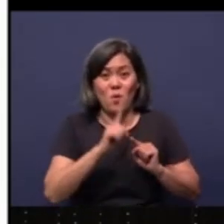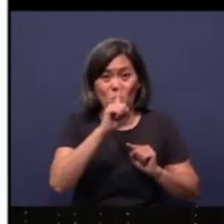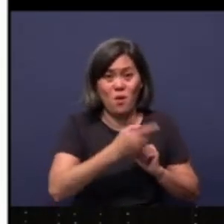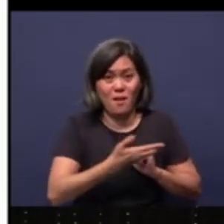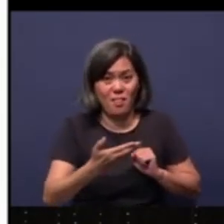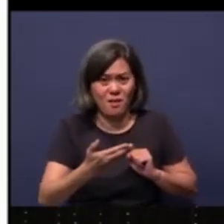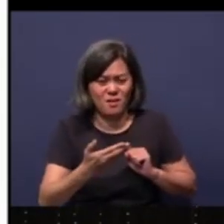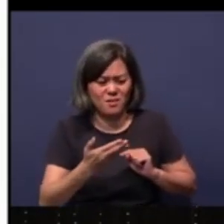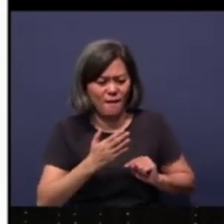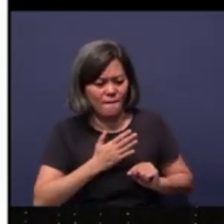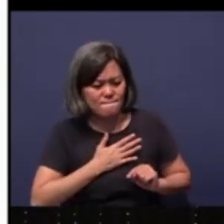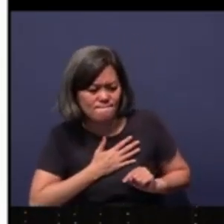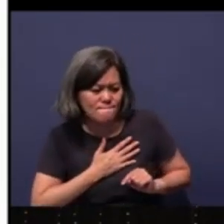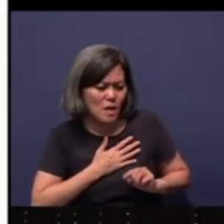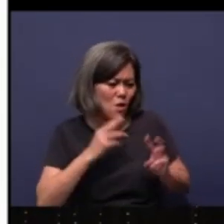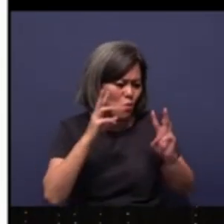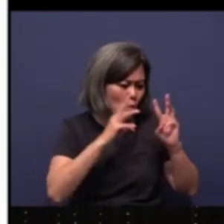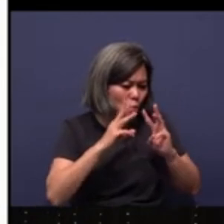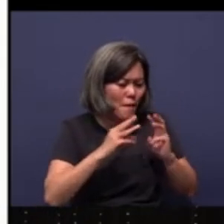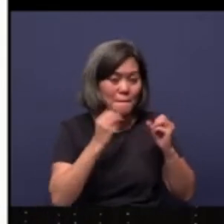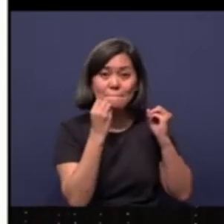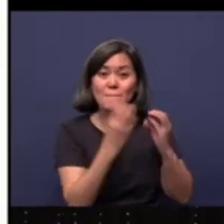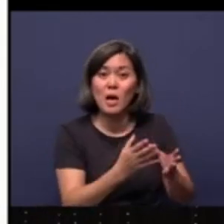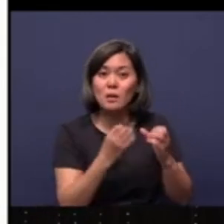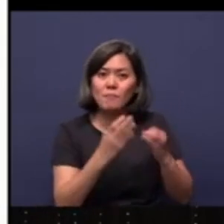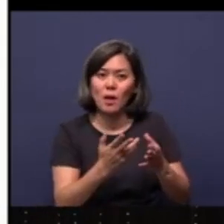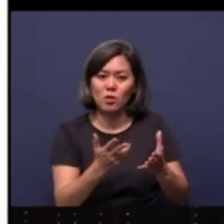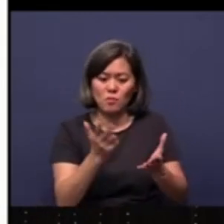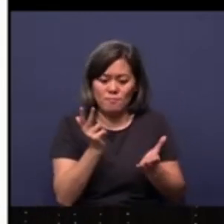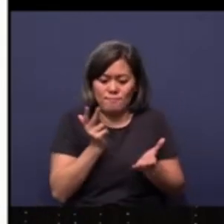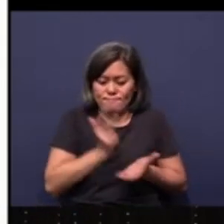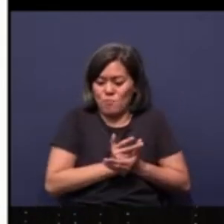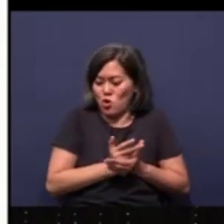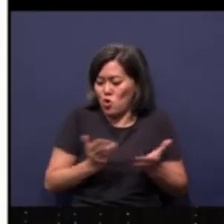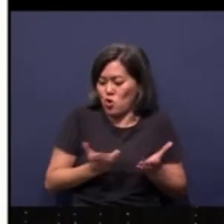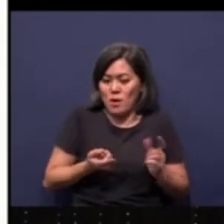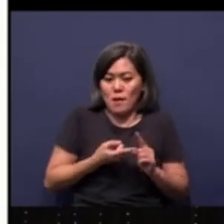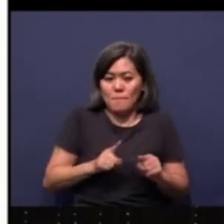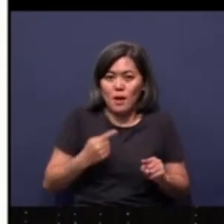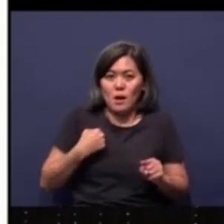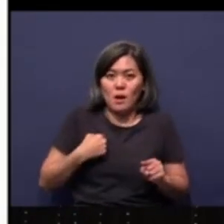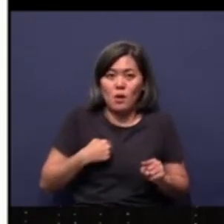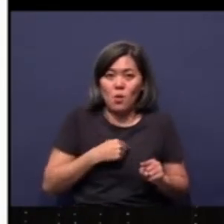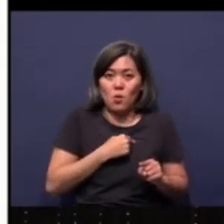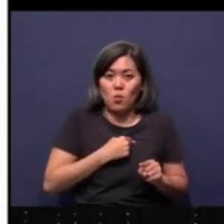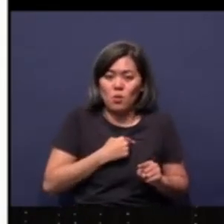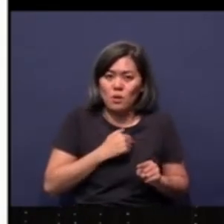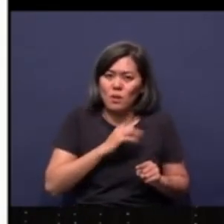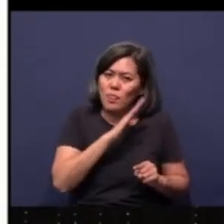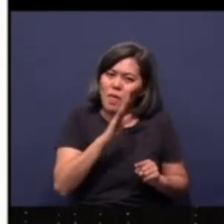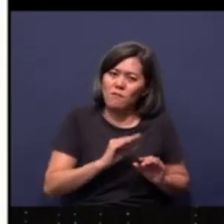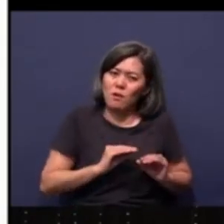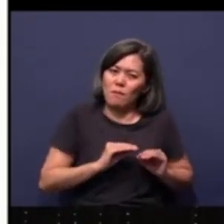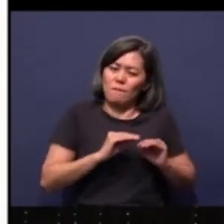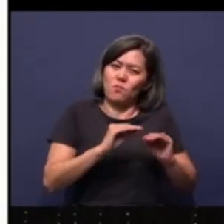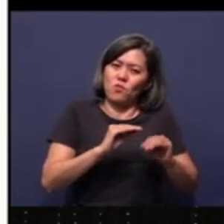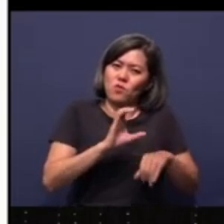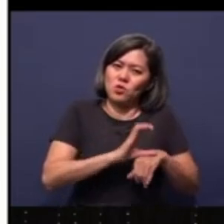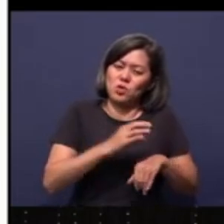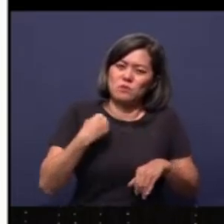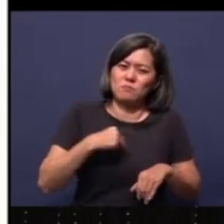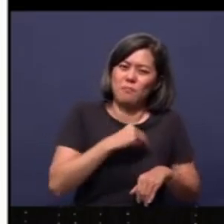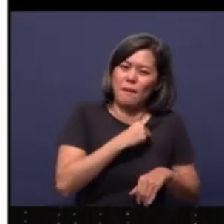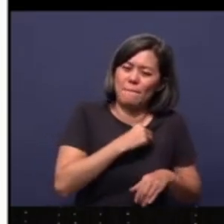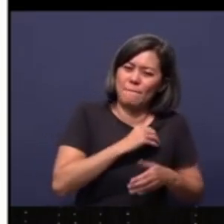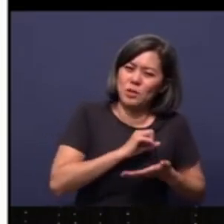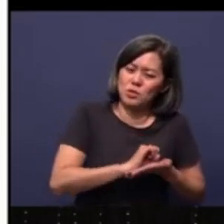very worrisome is that there's so many of us parked here, but we don't move our church membership here. What does that